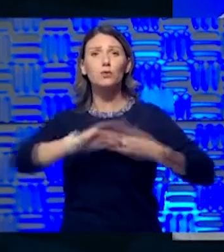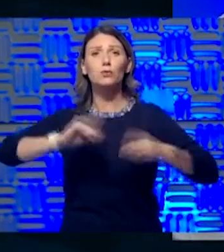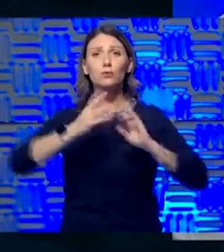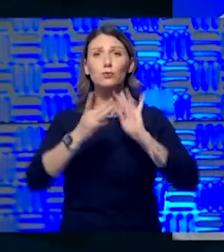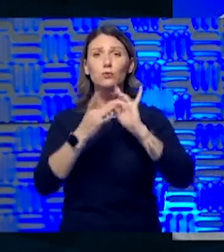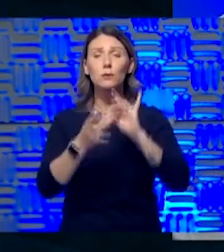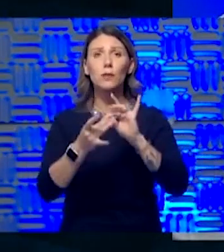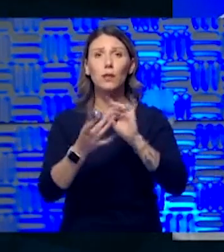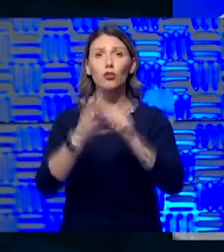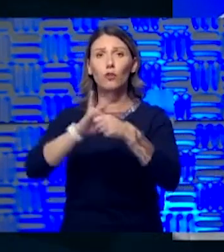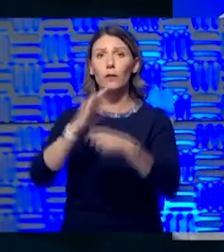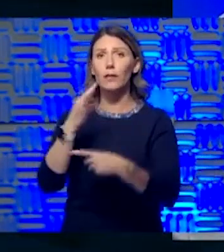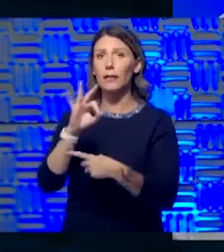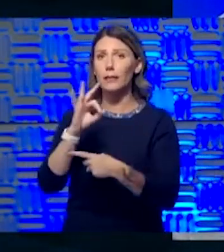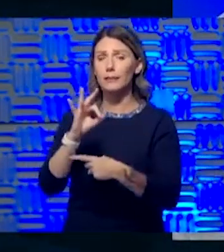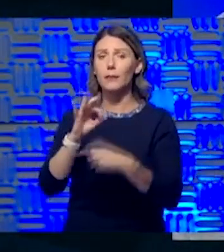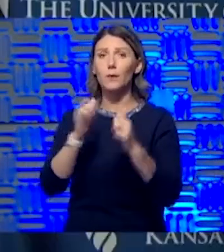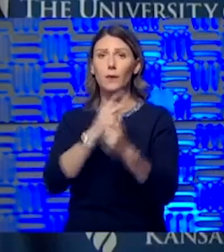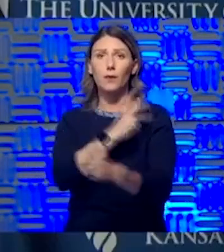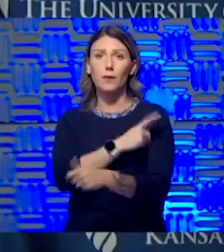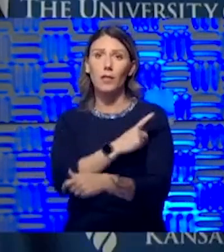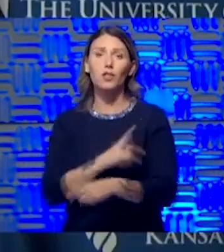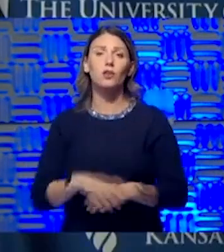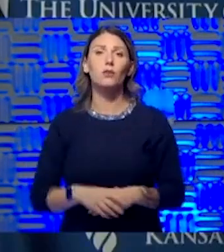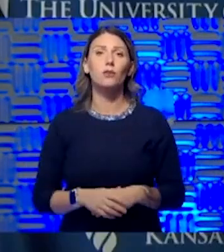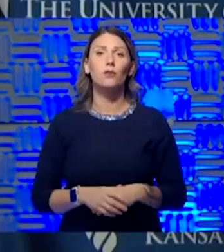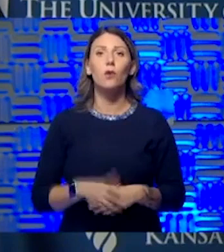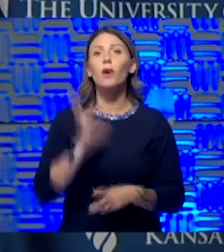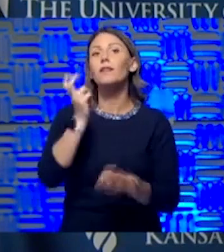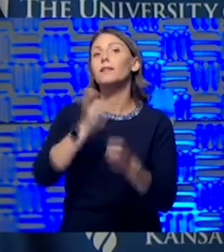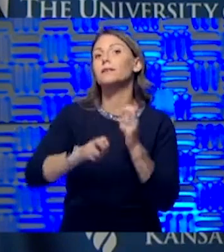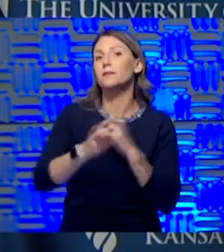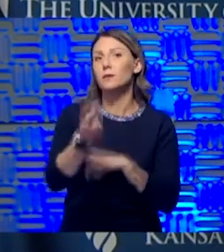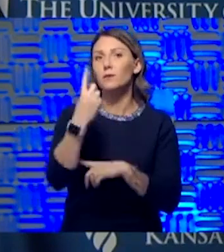one of your patients? It's one of the hardest ones.